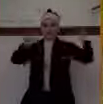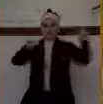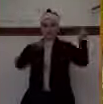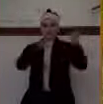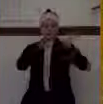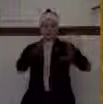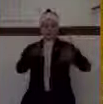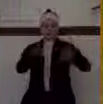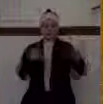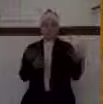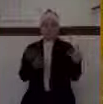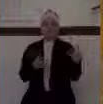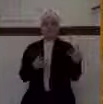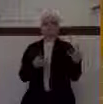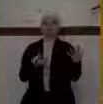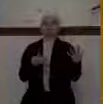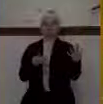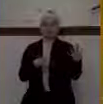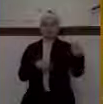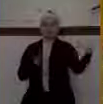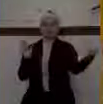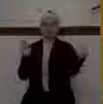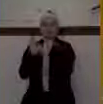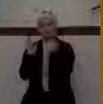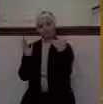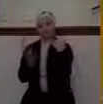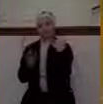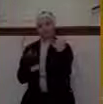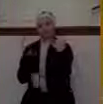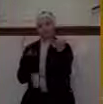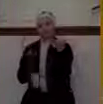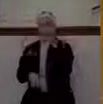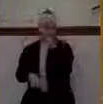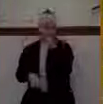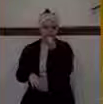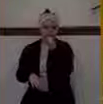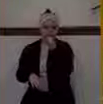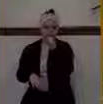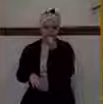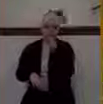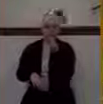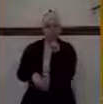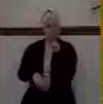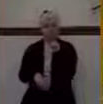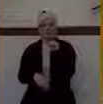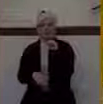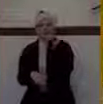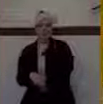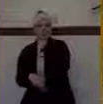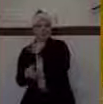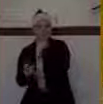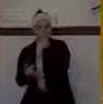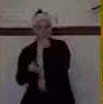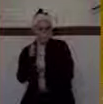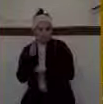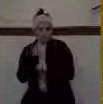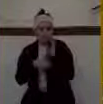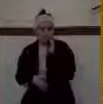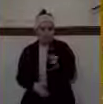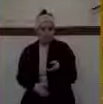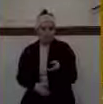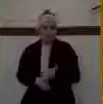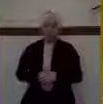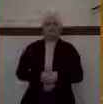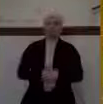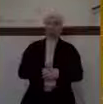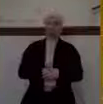pharaoh conducted against Jerusalem and against the land of Israel. You know, what this tells